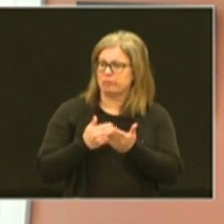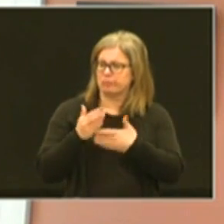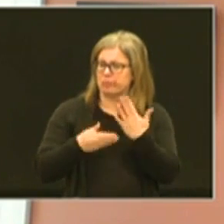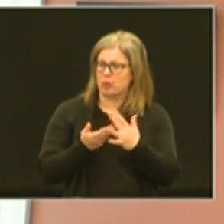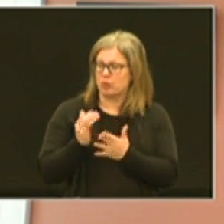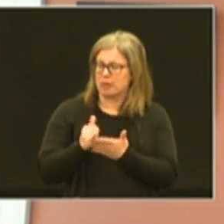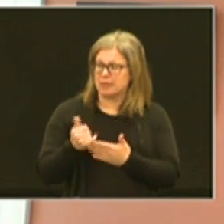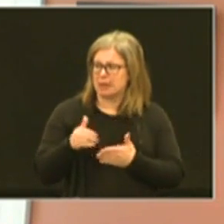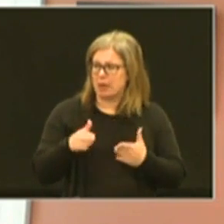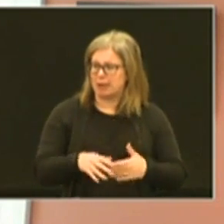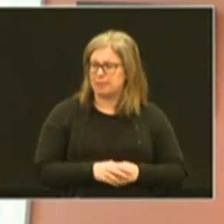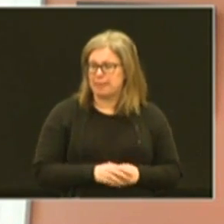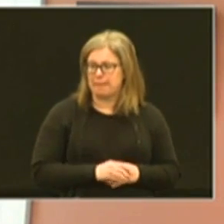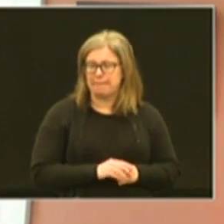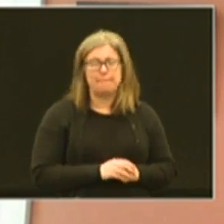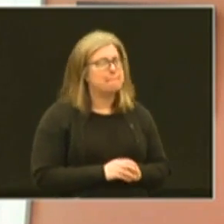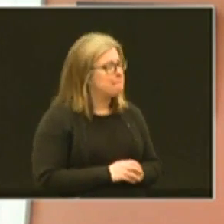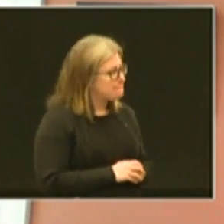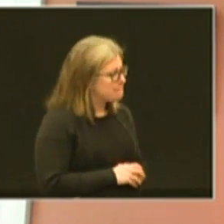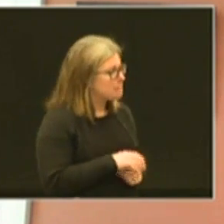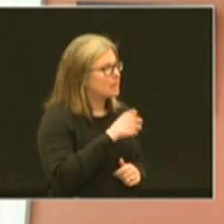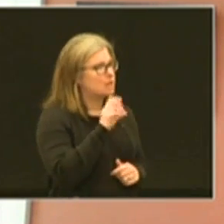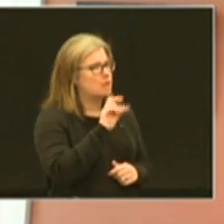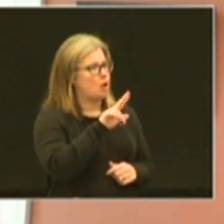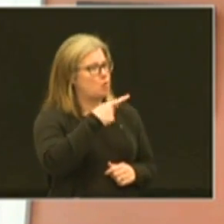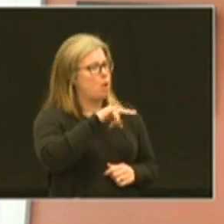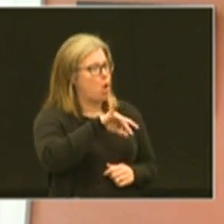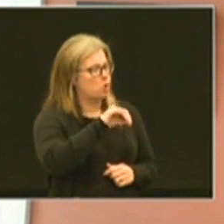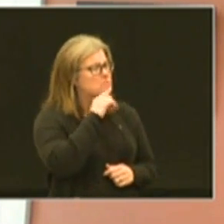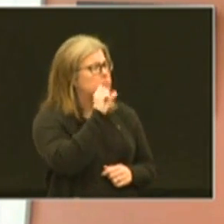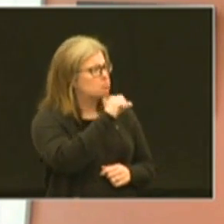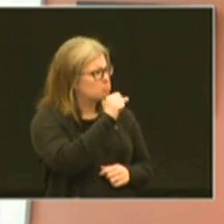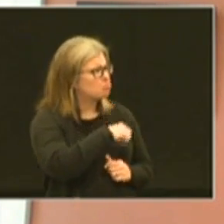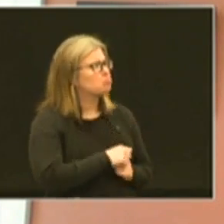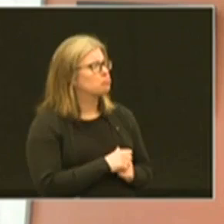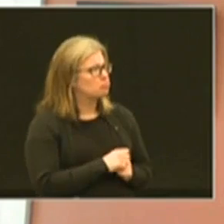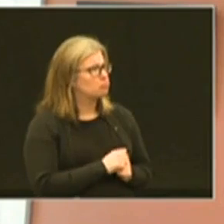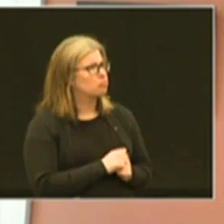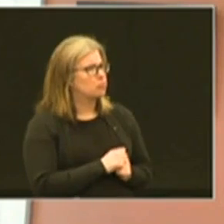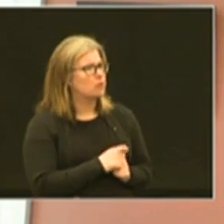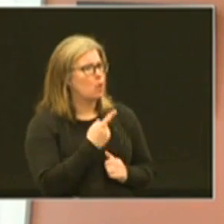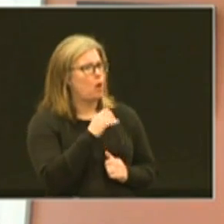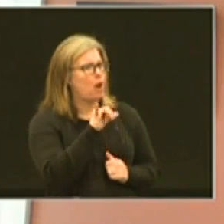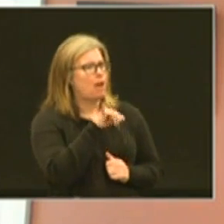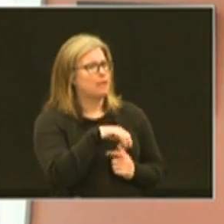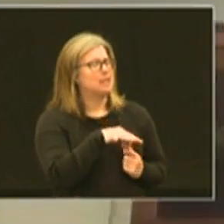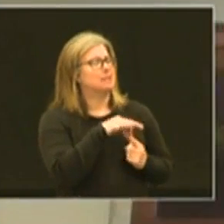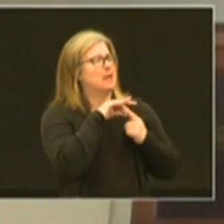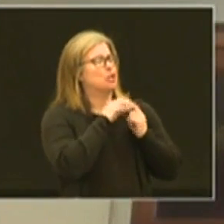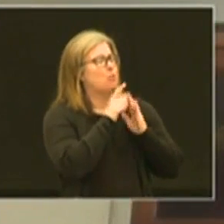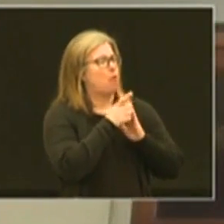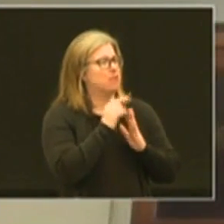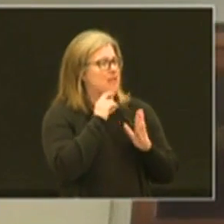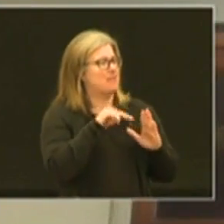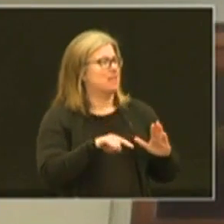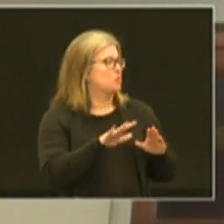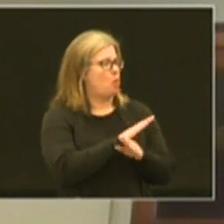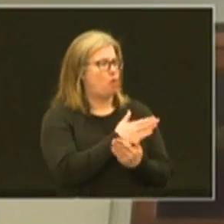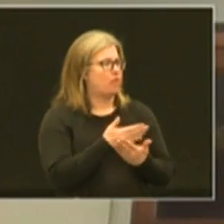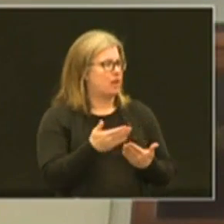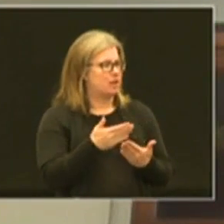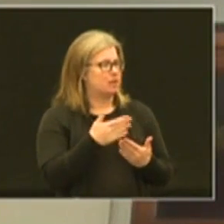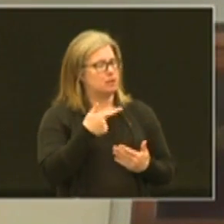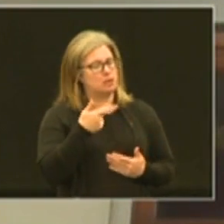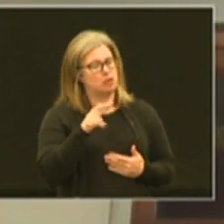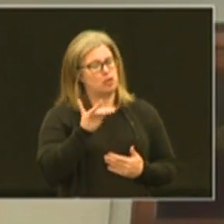through this in any way yeah it was uh it's been um you know one of the special moments of this whole thing and